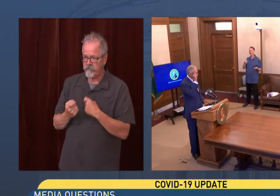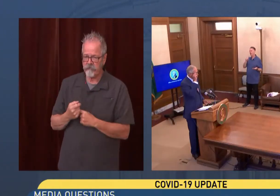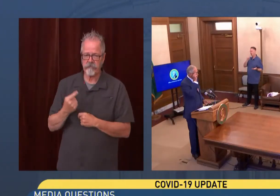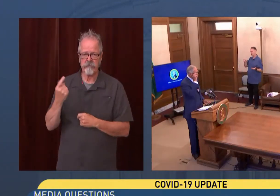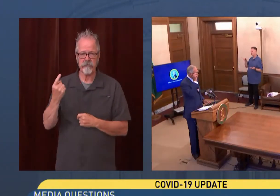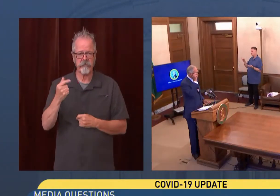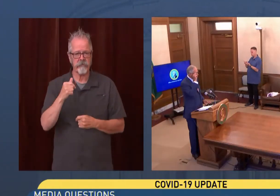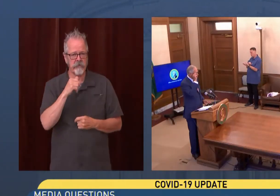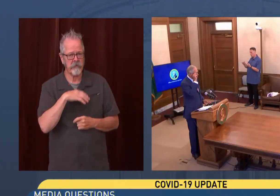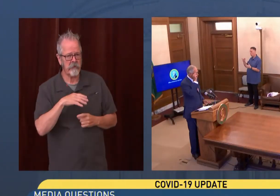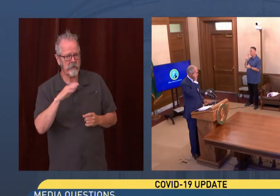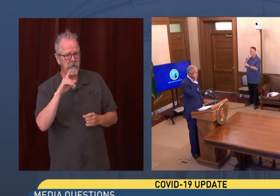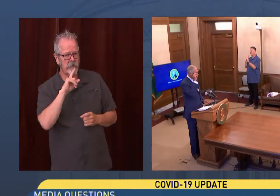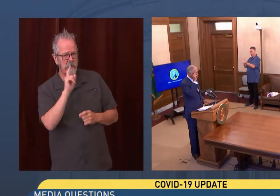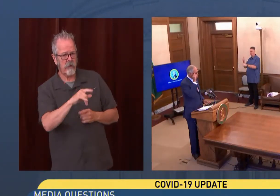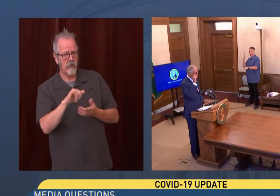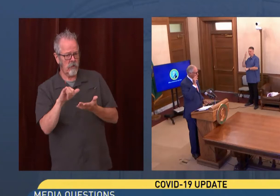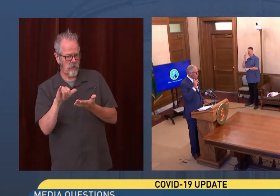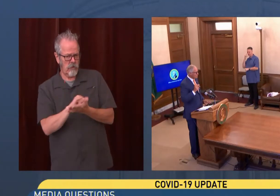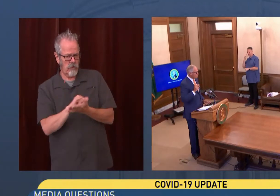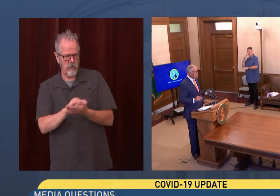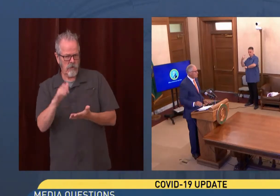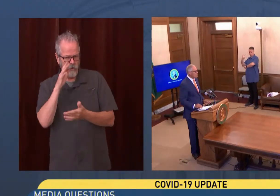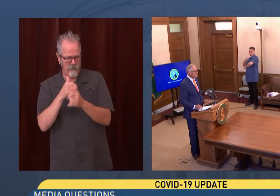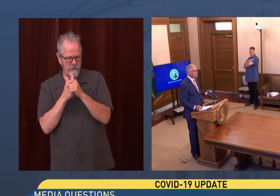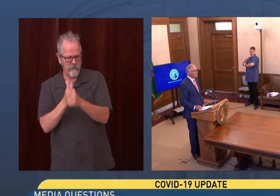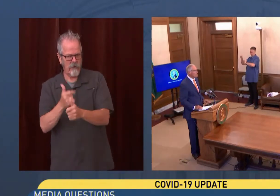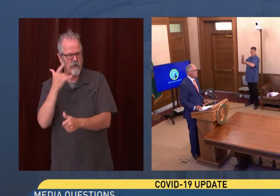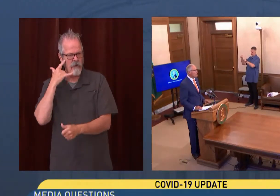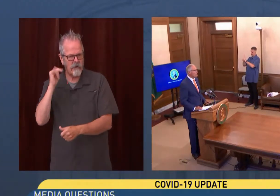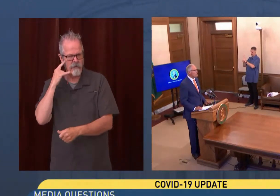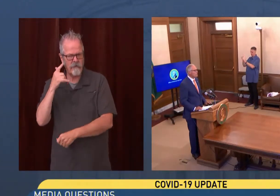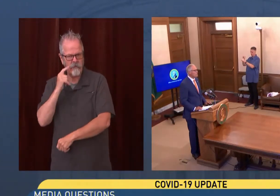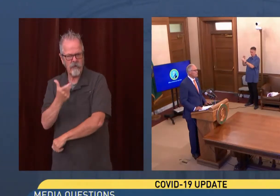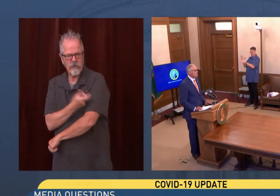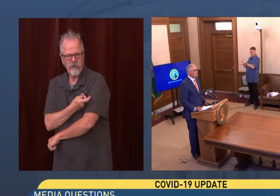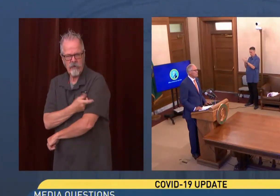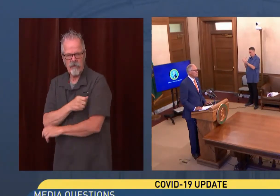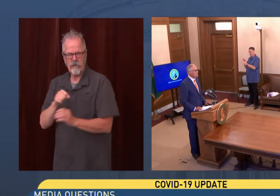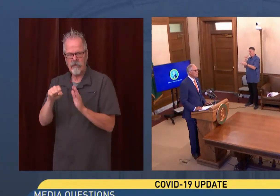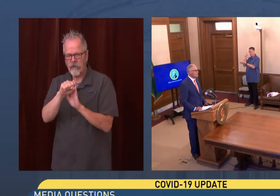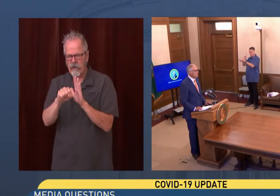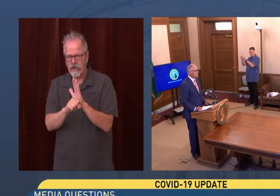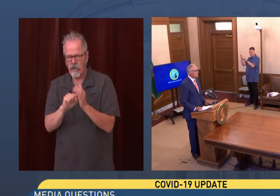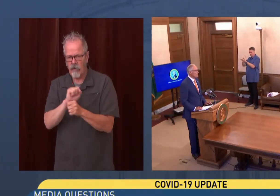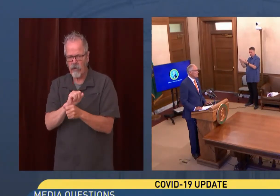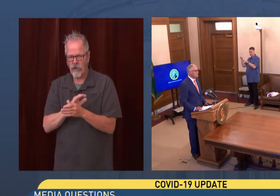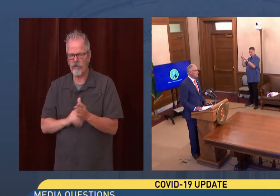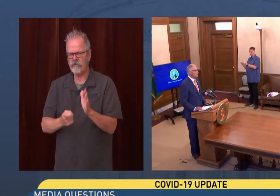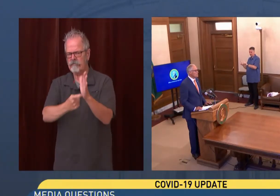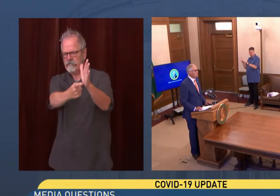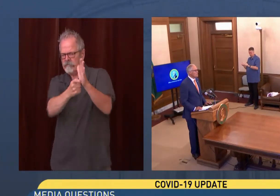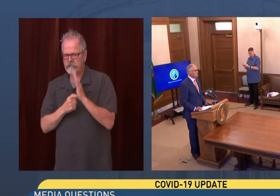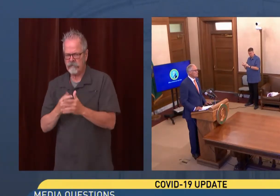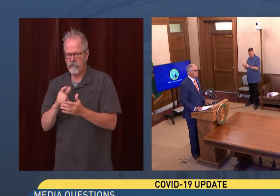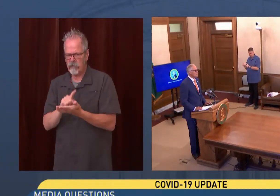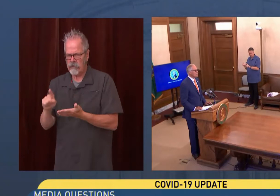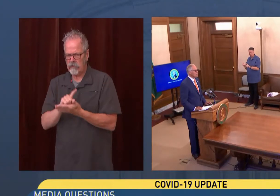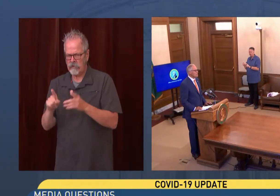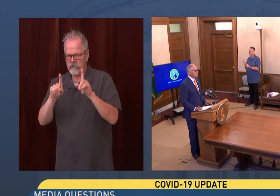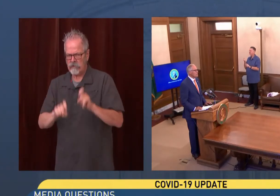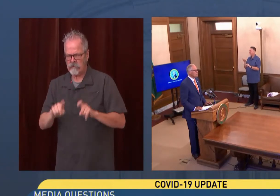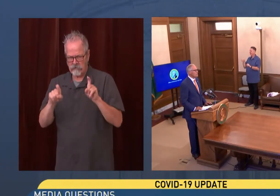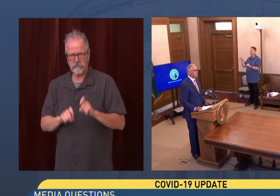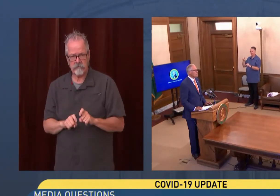mandating vaccination of state workers or else subjecting them to weekly testing. Given the concern about not enough people being